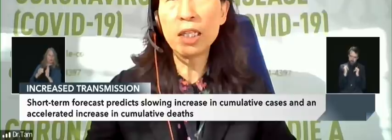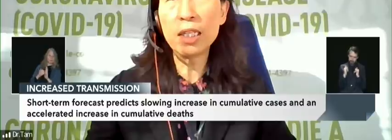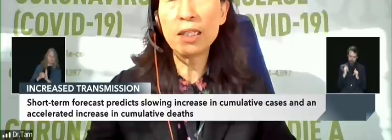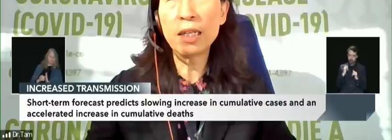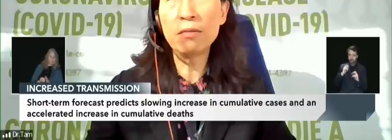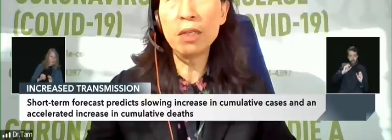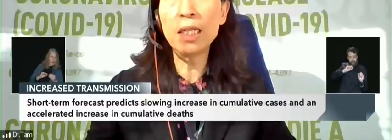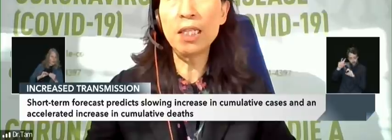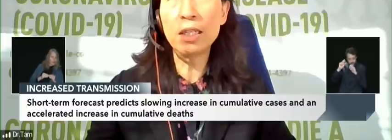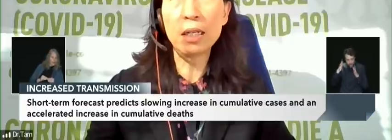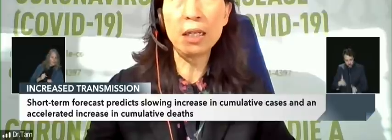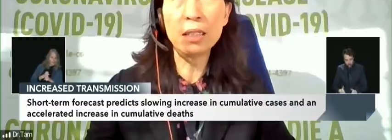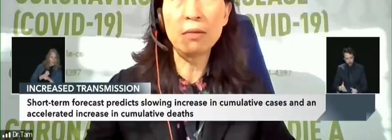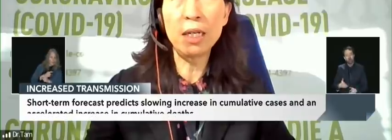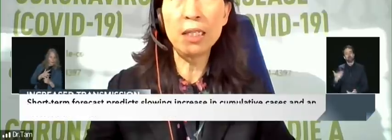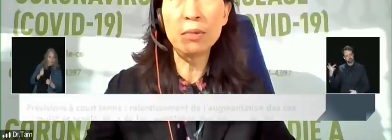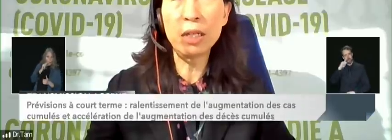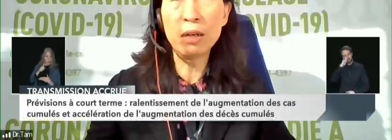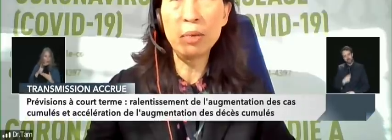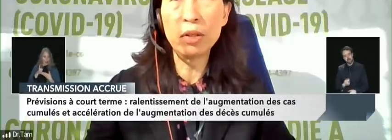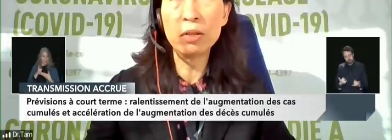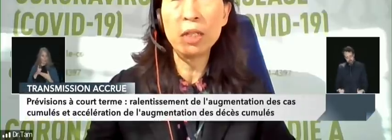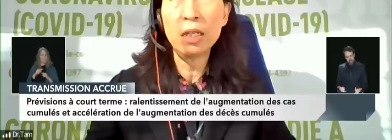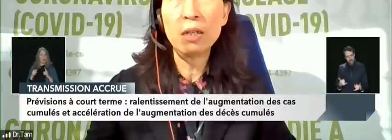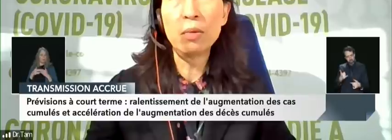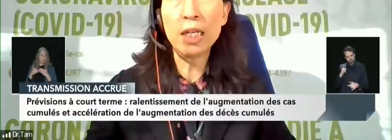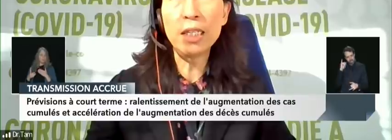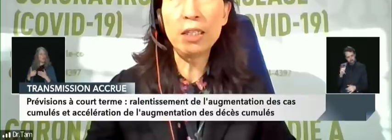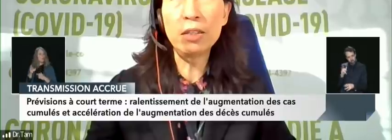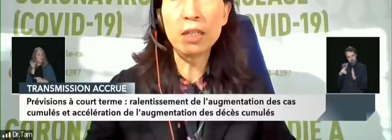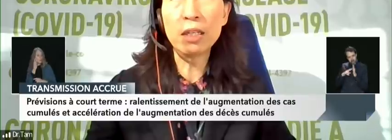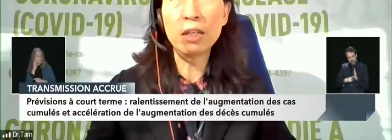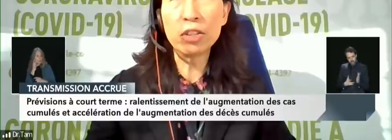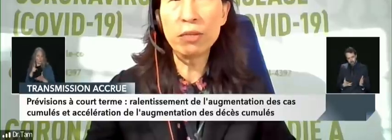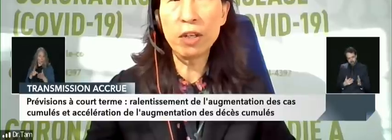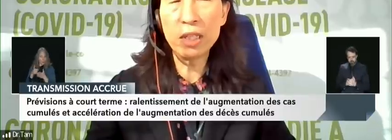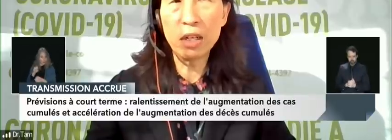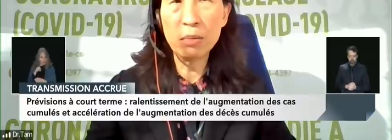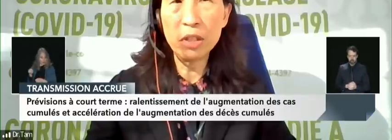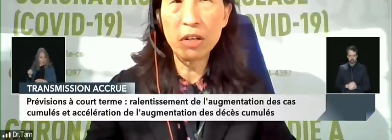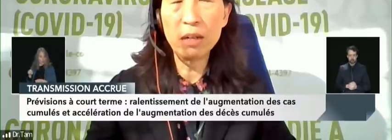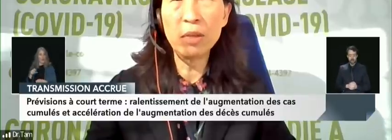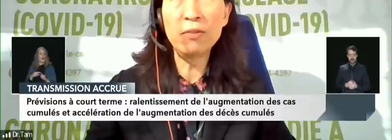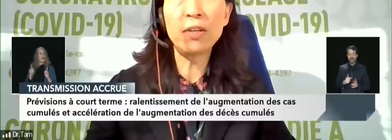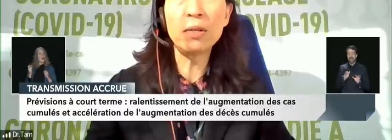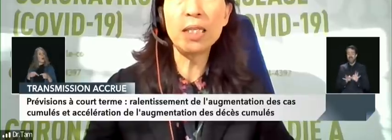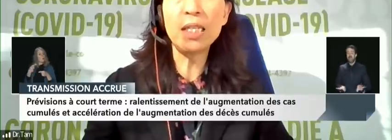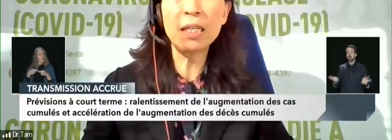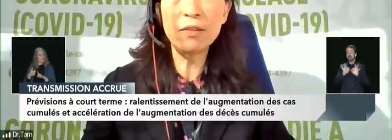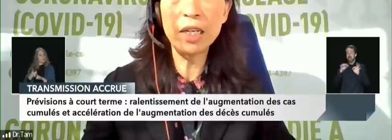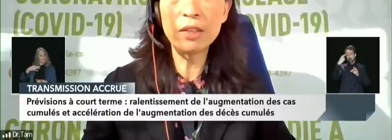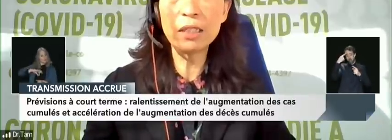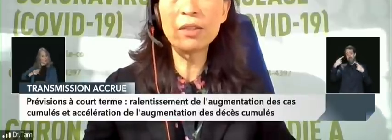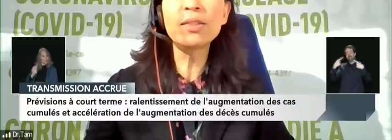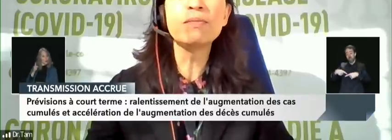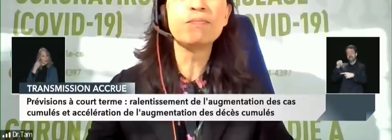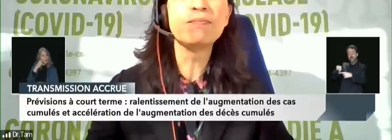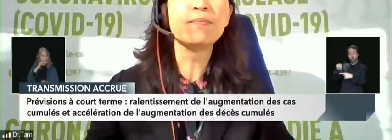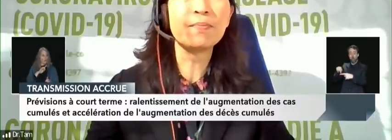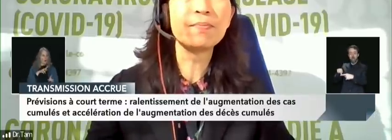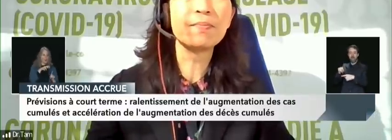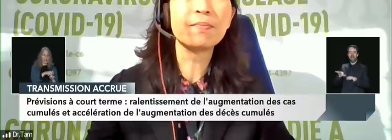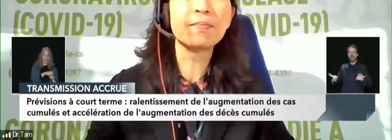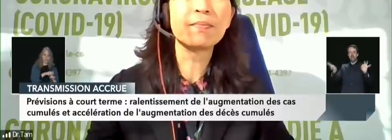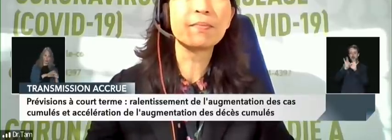for the border is a really good random sample where you are not just following Omicron but following the other variants